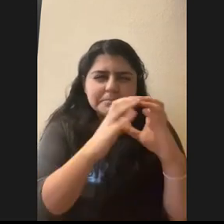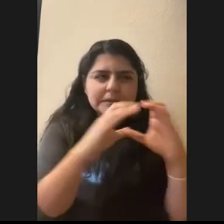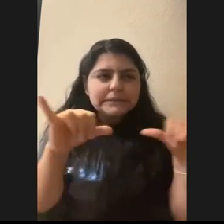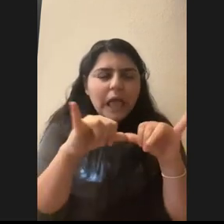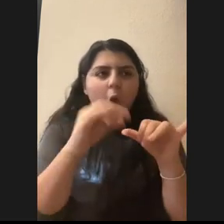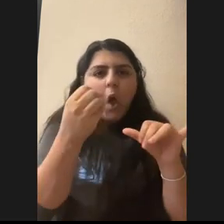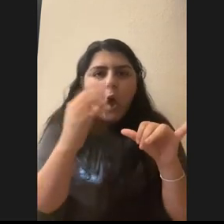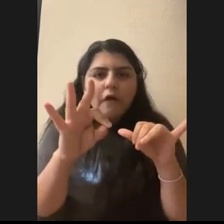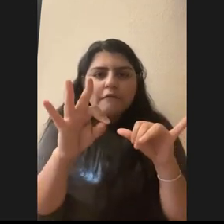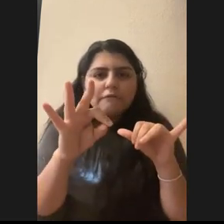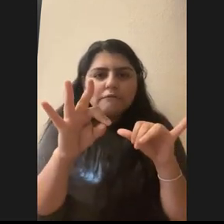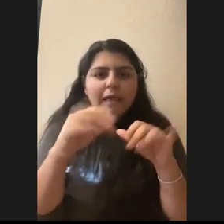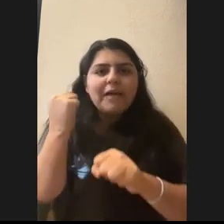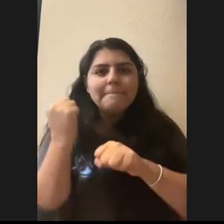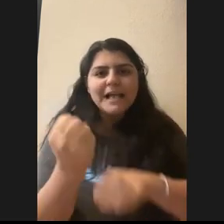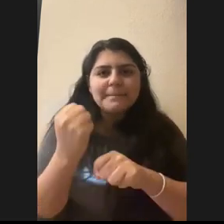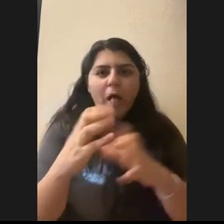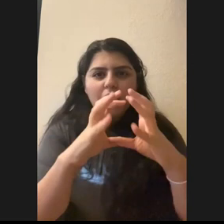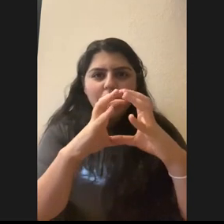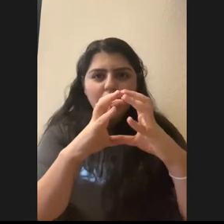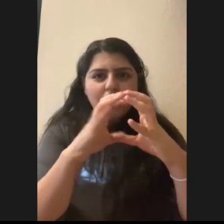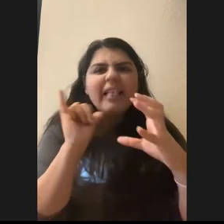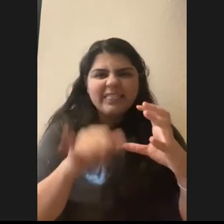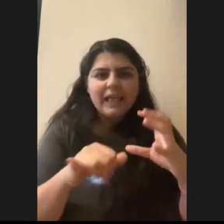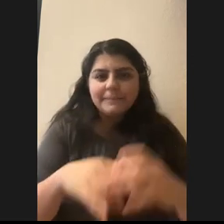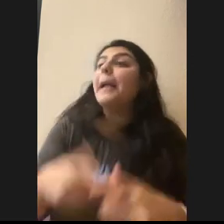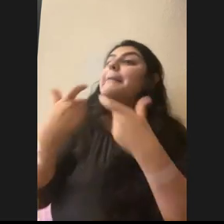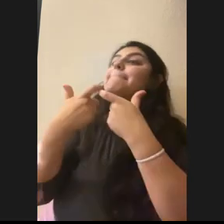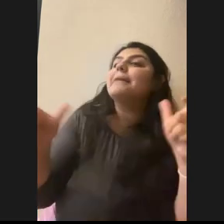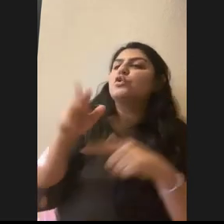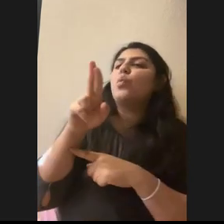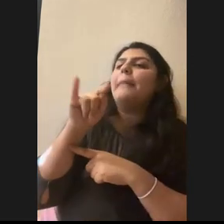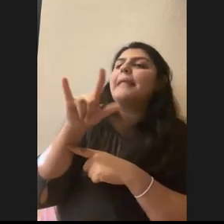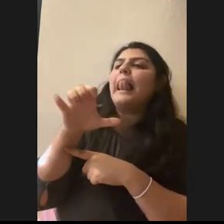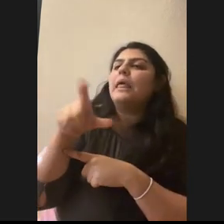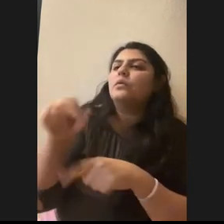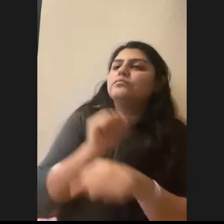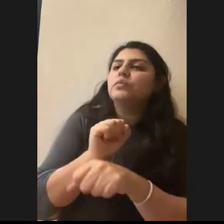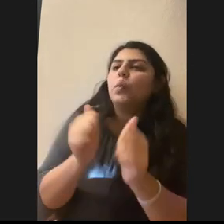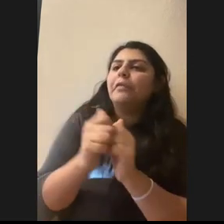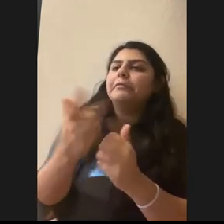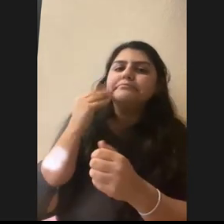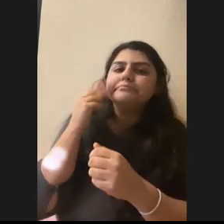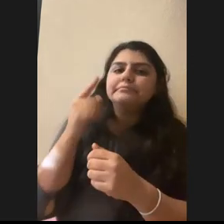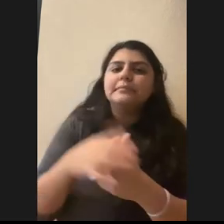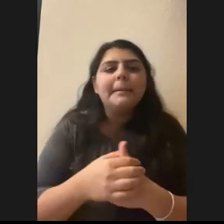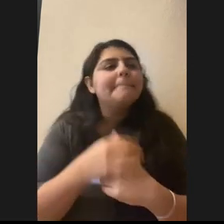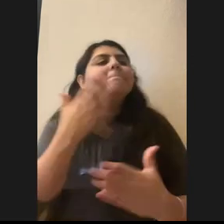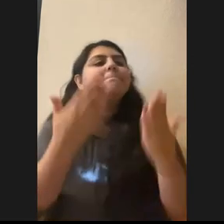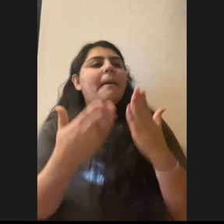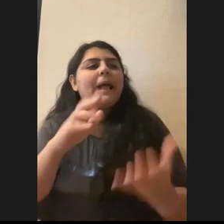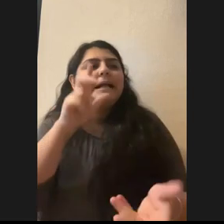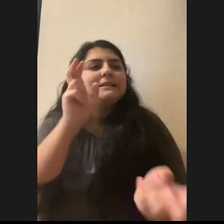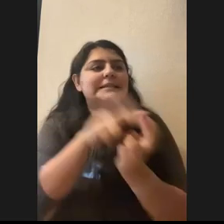a big, uh, baseball. Uh, biggest reptile you've worked with? Um, probably a snapping turtle.